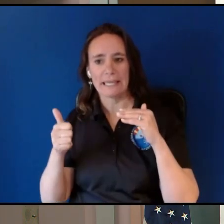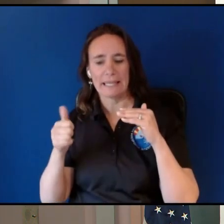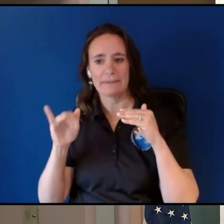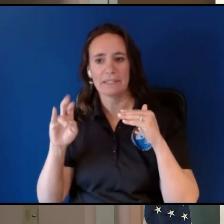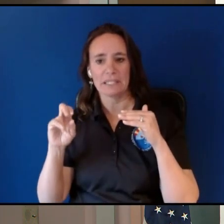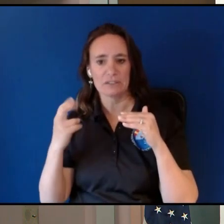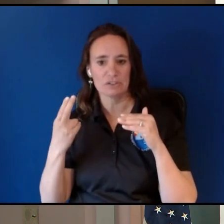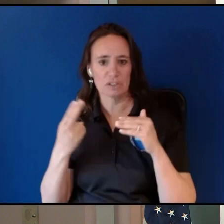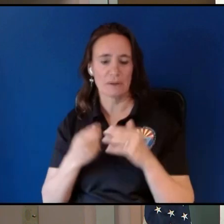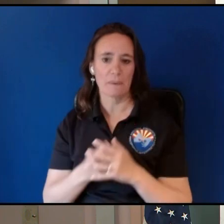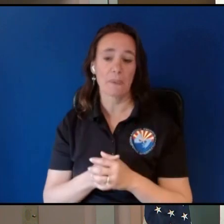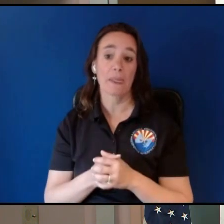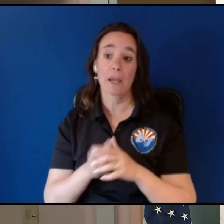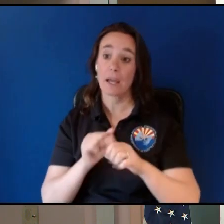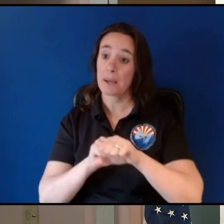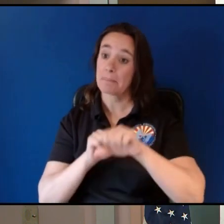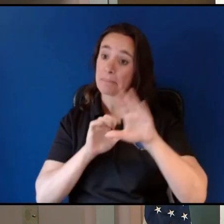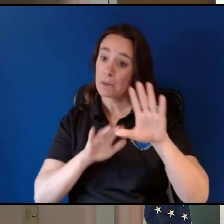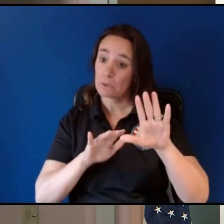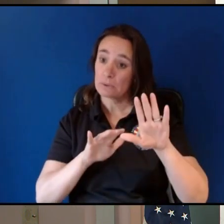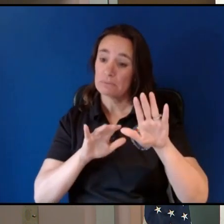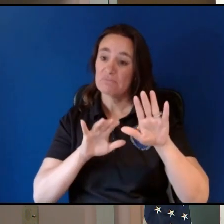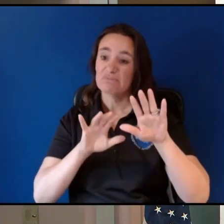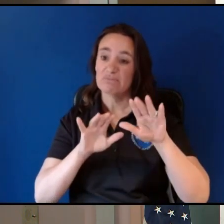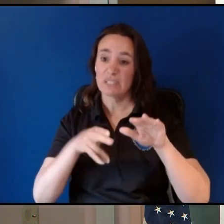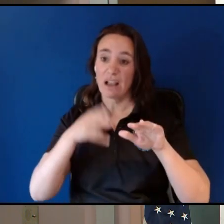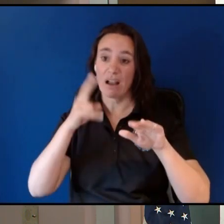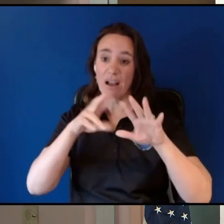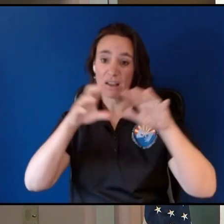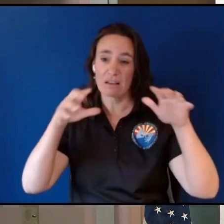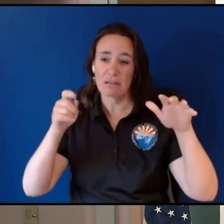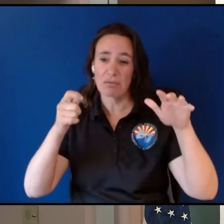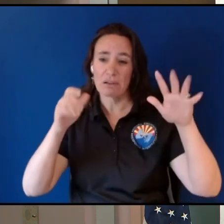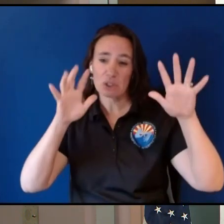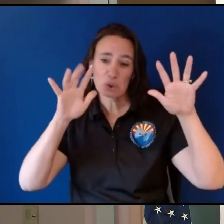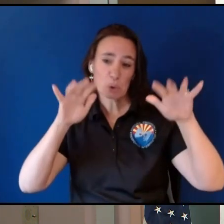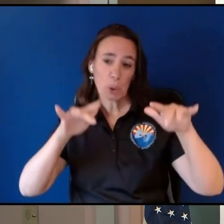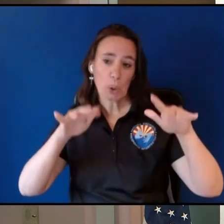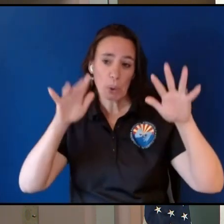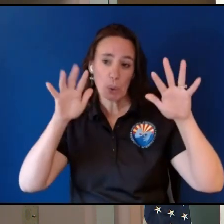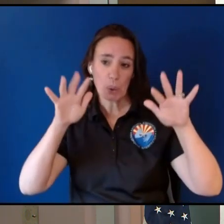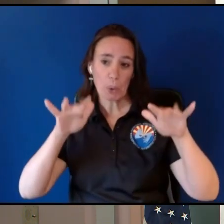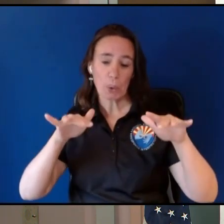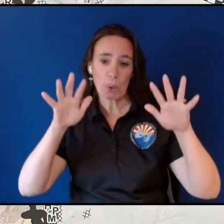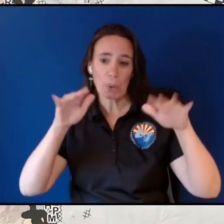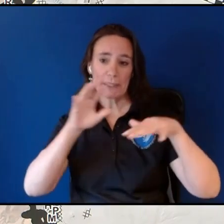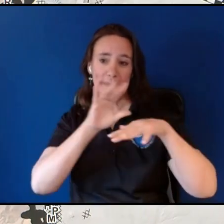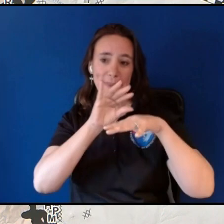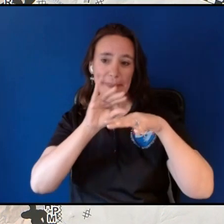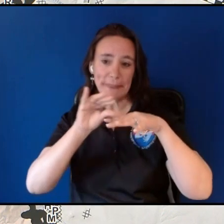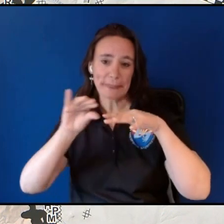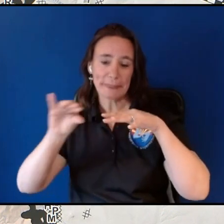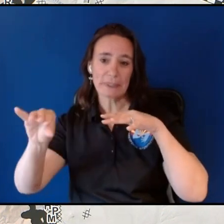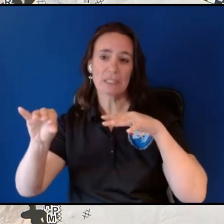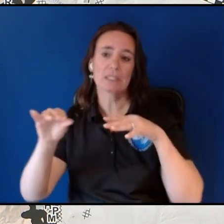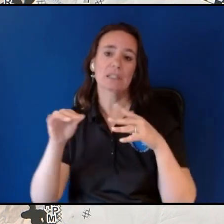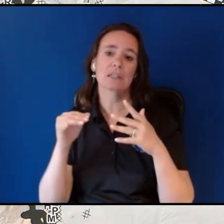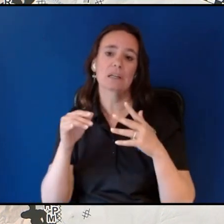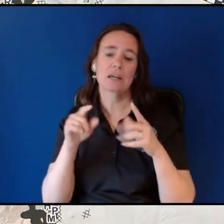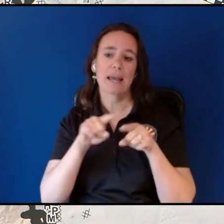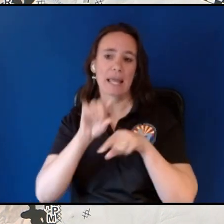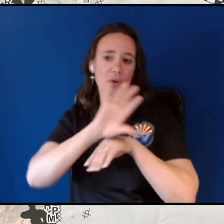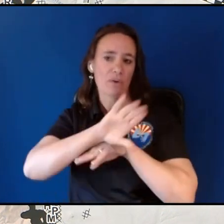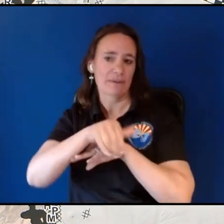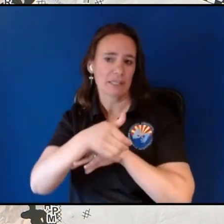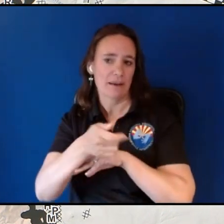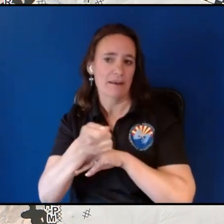elevations actually did get a little bit of snow yesterday with those cells that moved over and also overnight there was a little